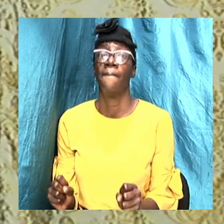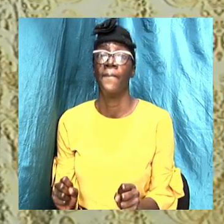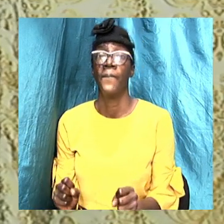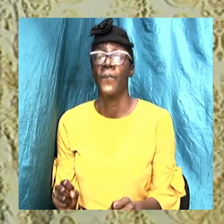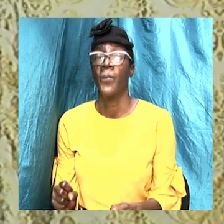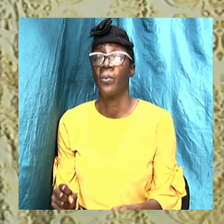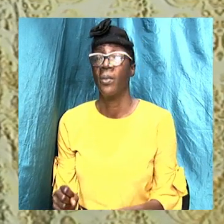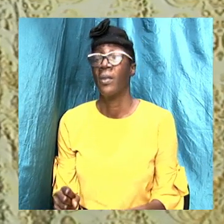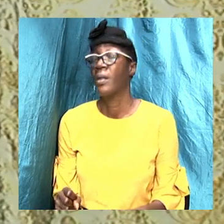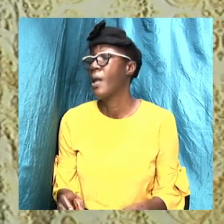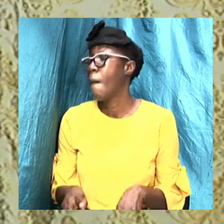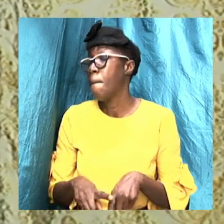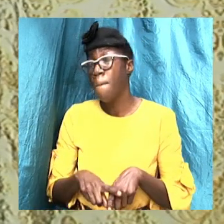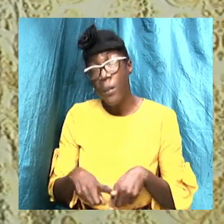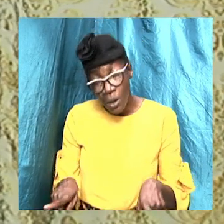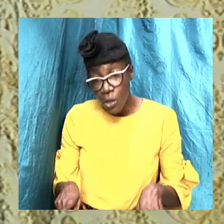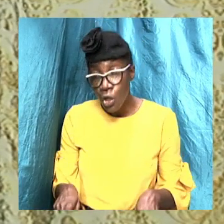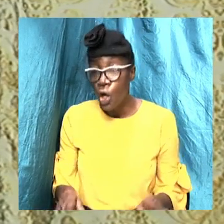but you have to do it.